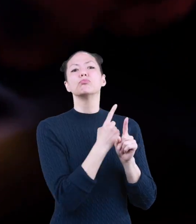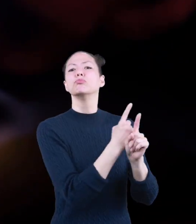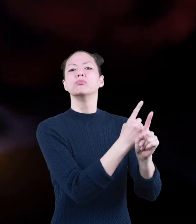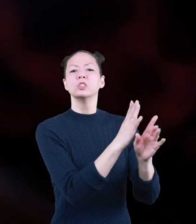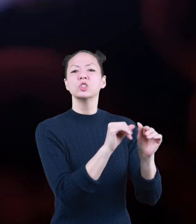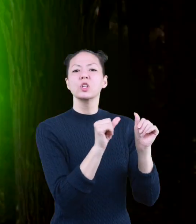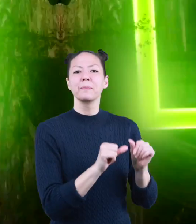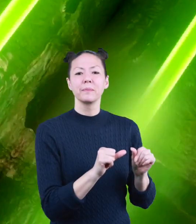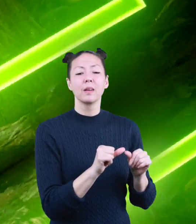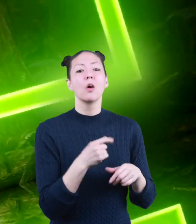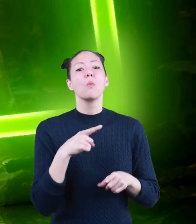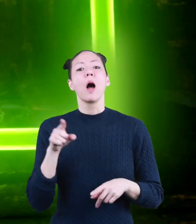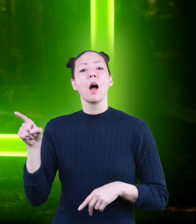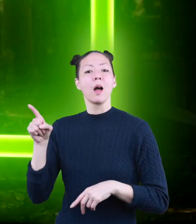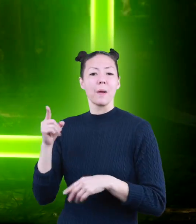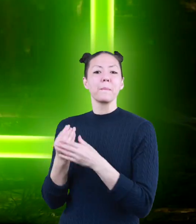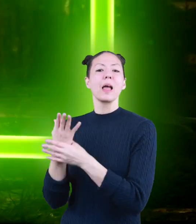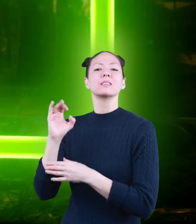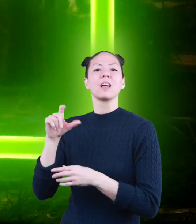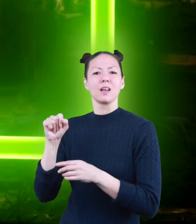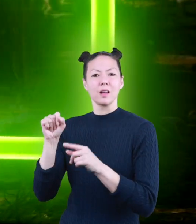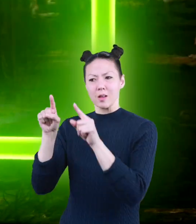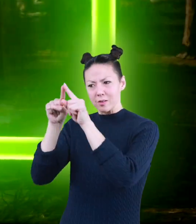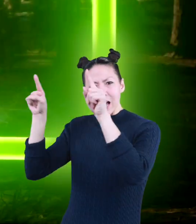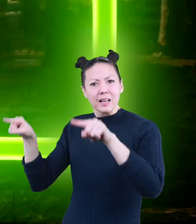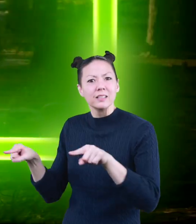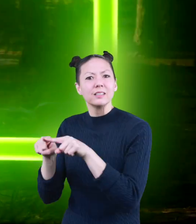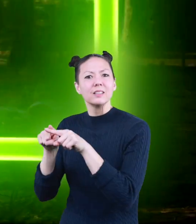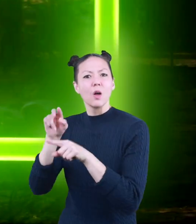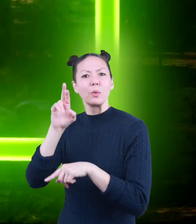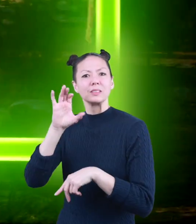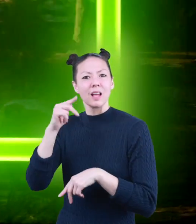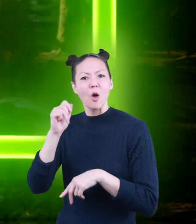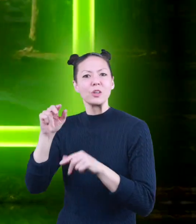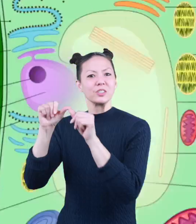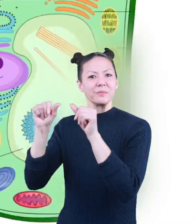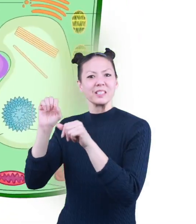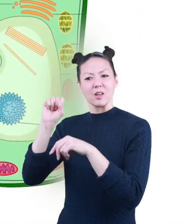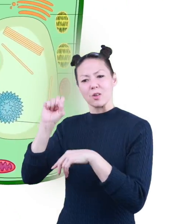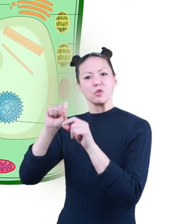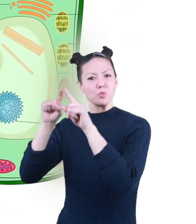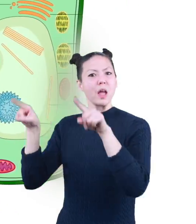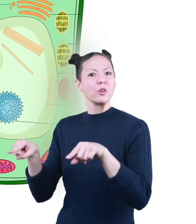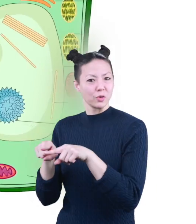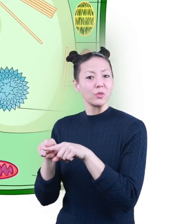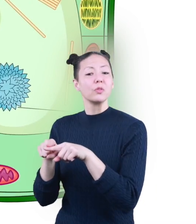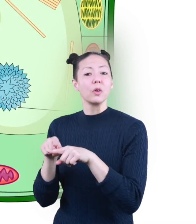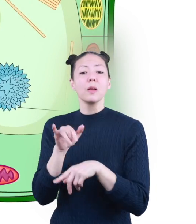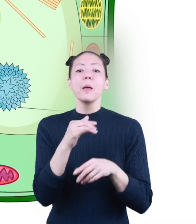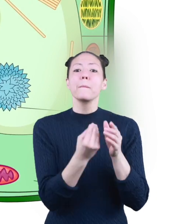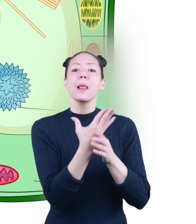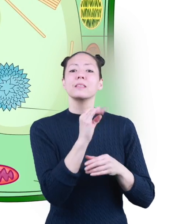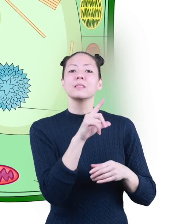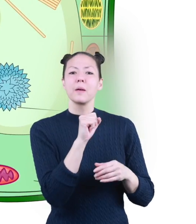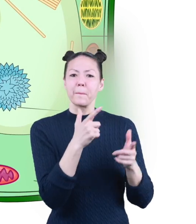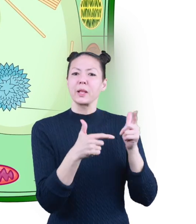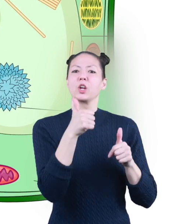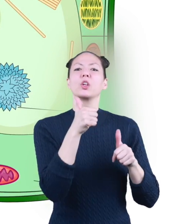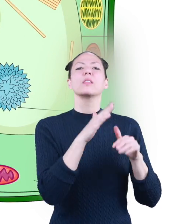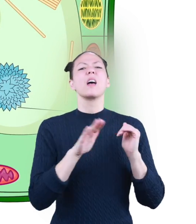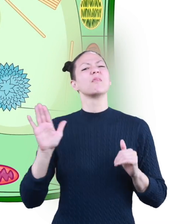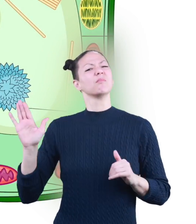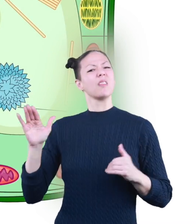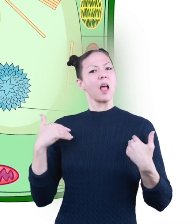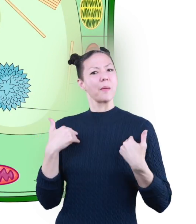shaped. Plant cells are rectangular and rigid in shape. Plant cells can be bigger than animal